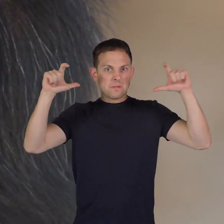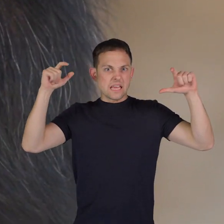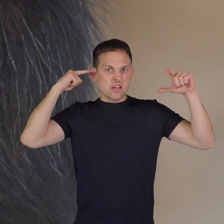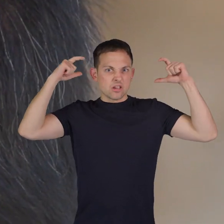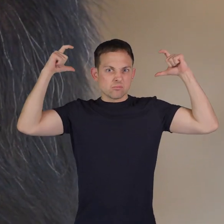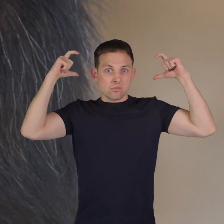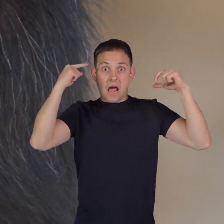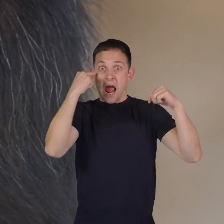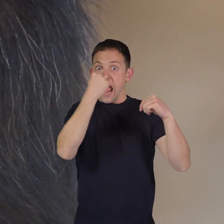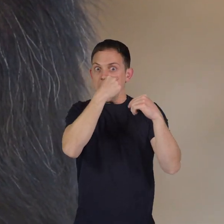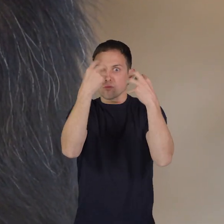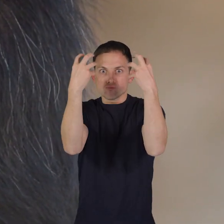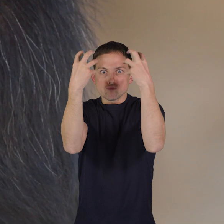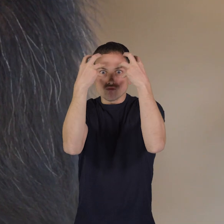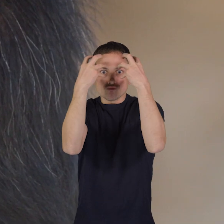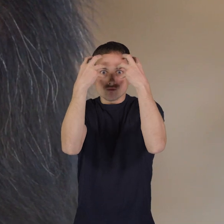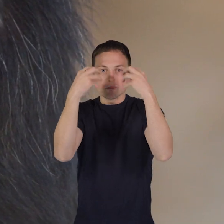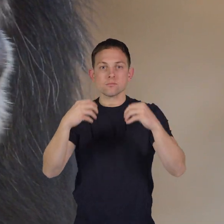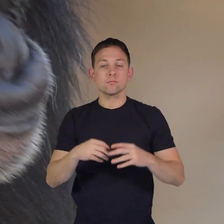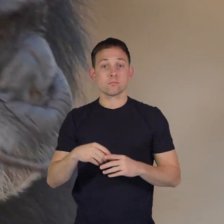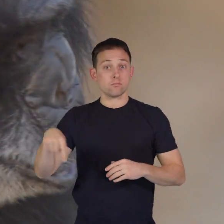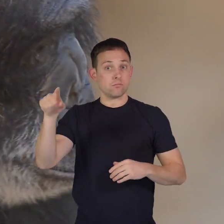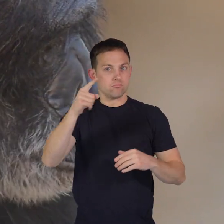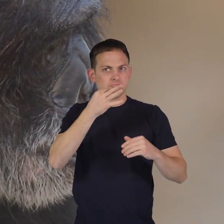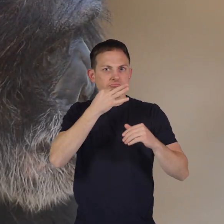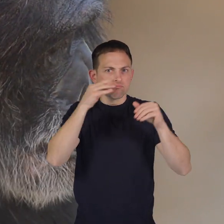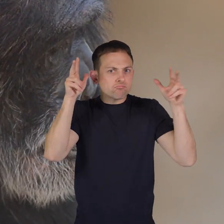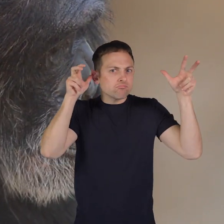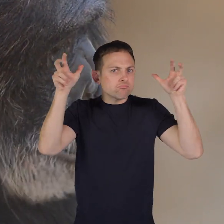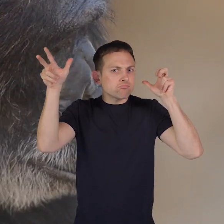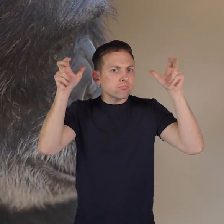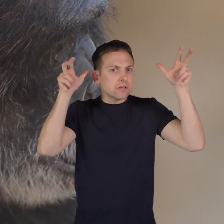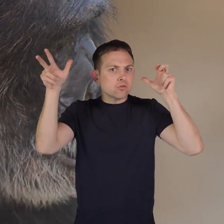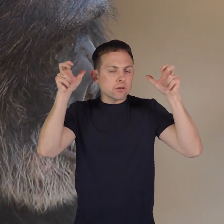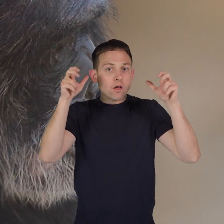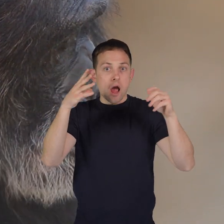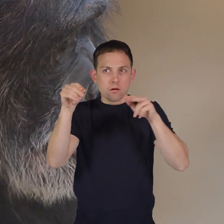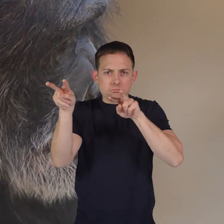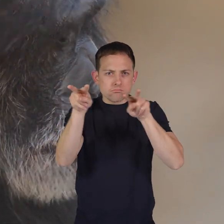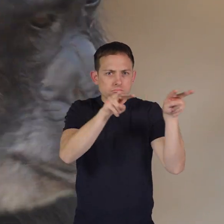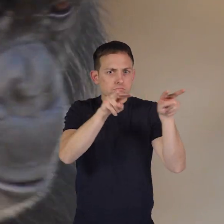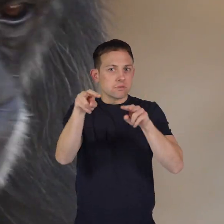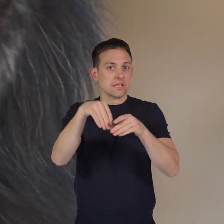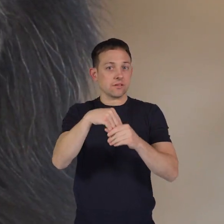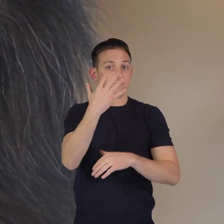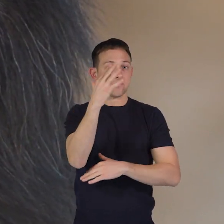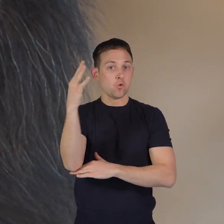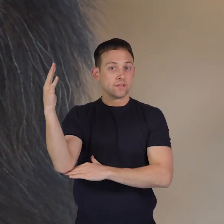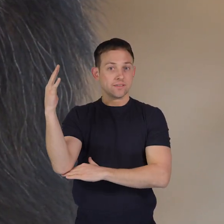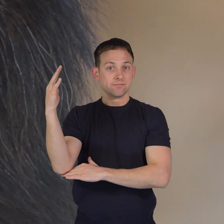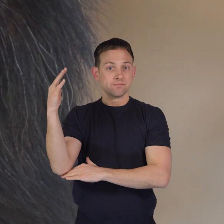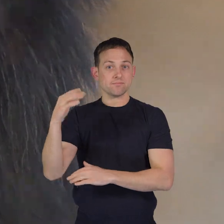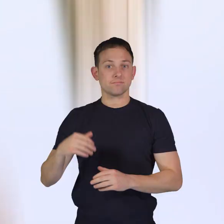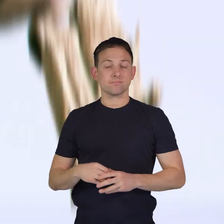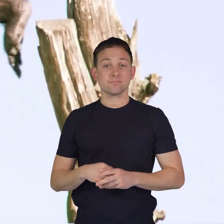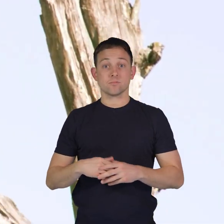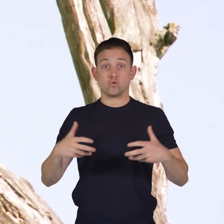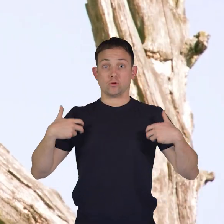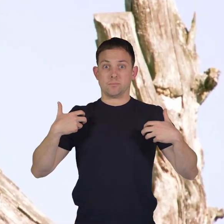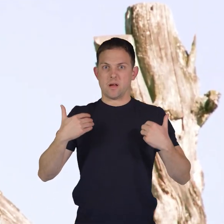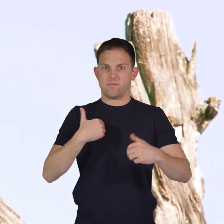big ears and forward-facing eyes which are excellent for hearing and seeing things in the forest